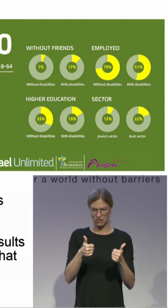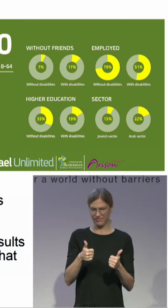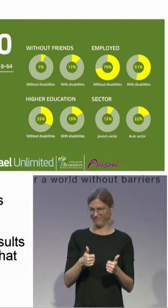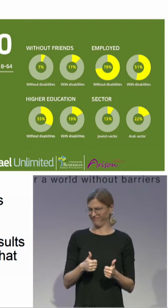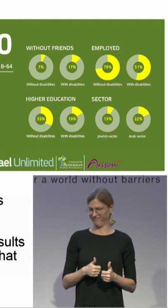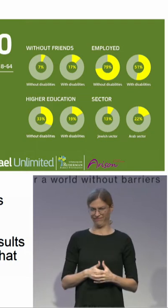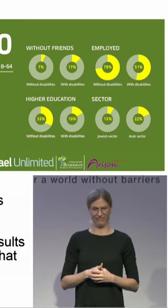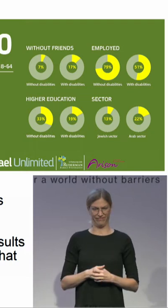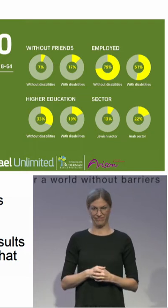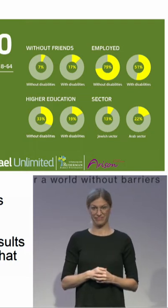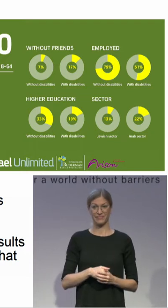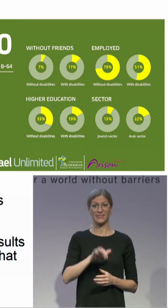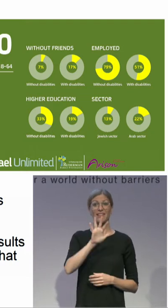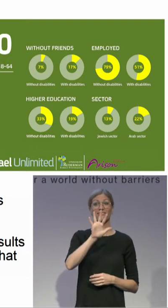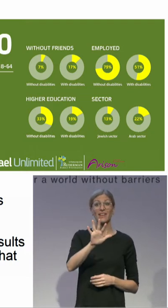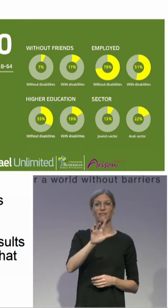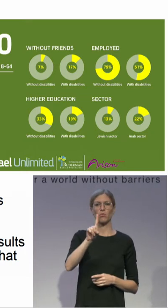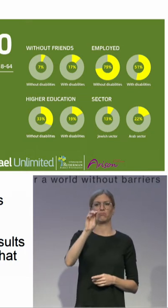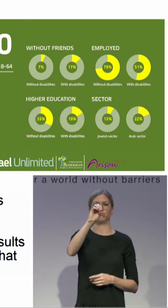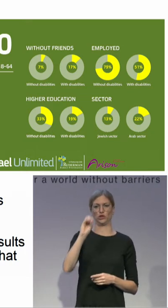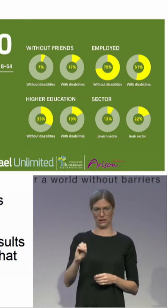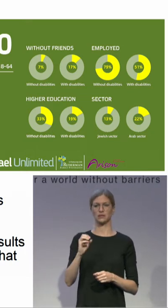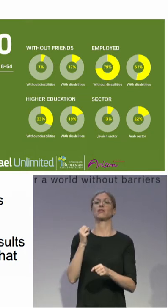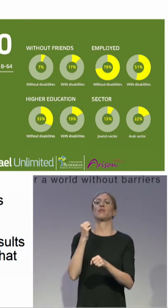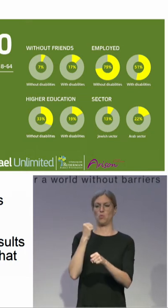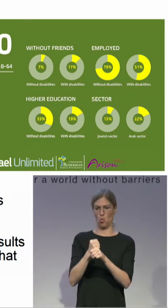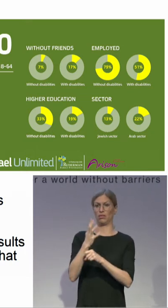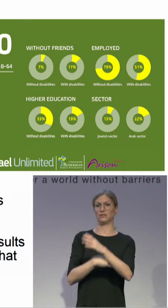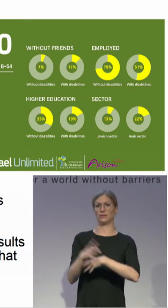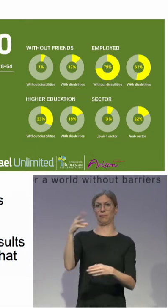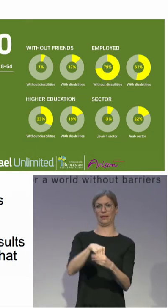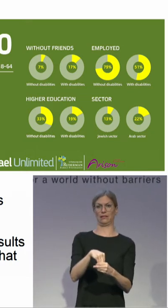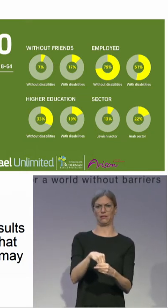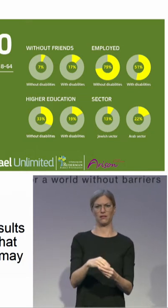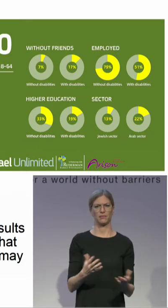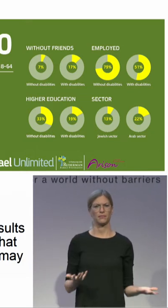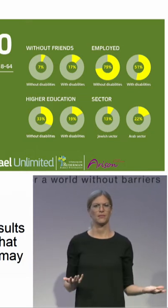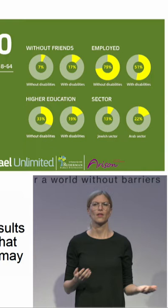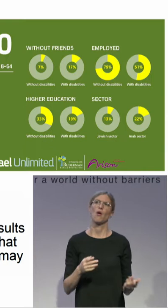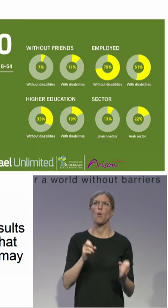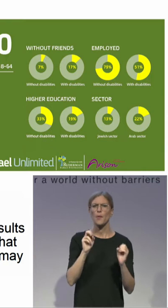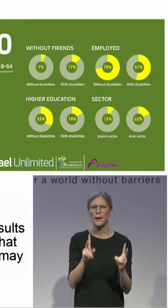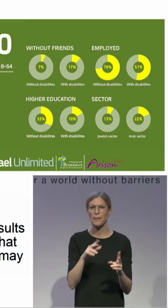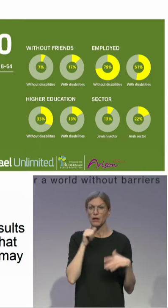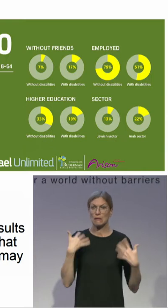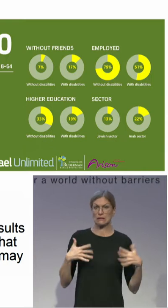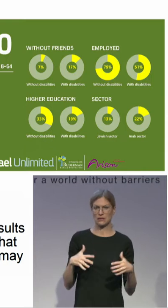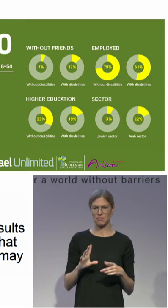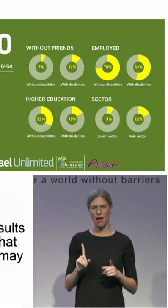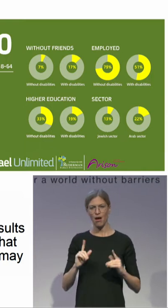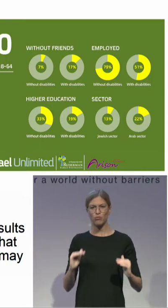working. It may not sound so bad, but the quality of their work and their way